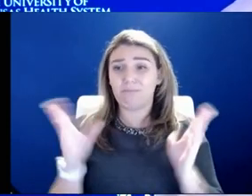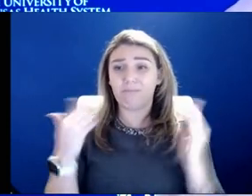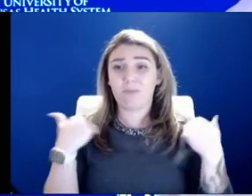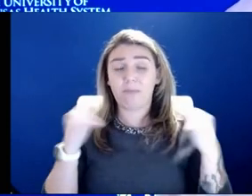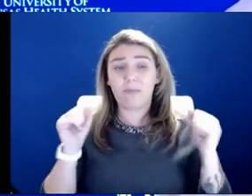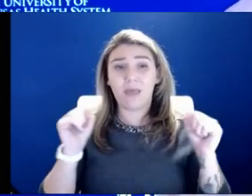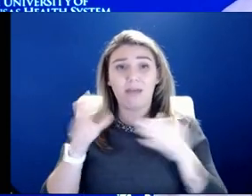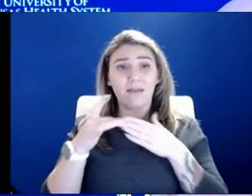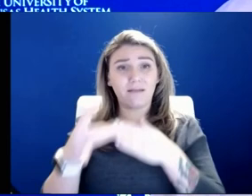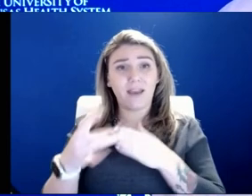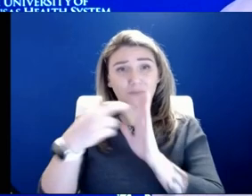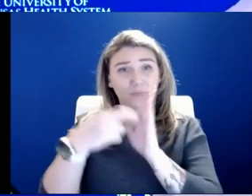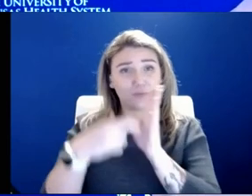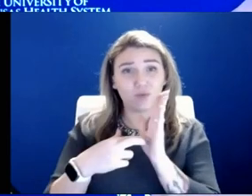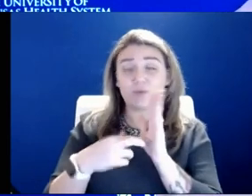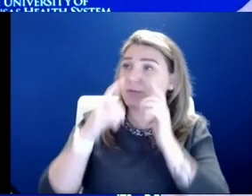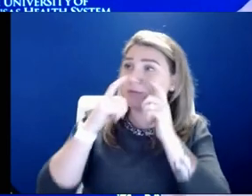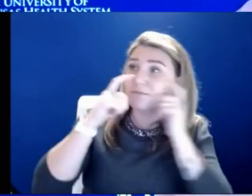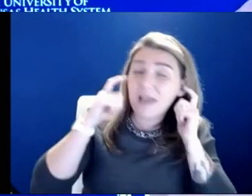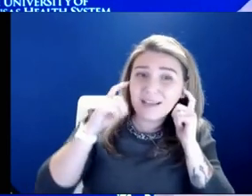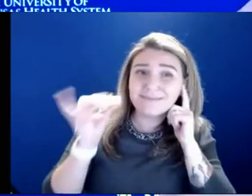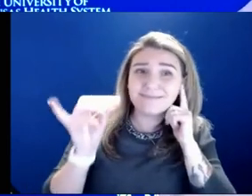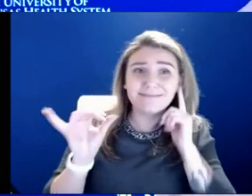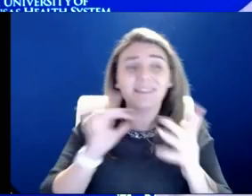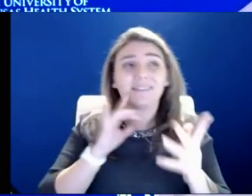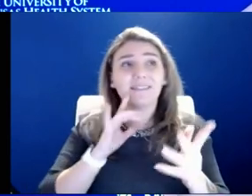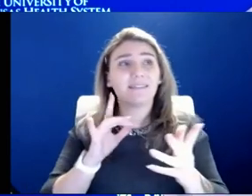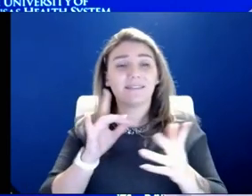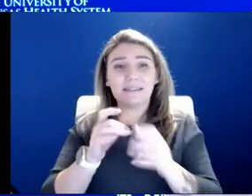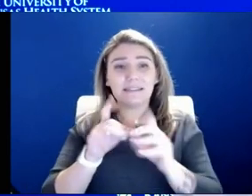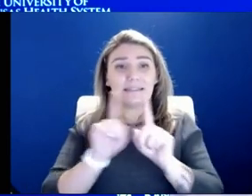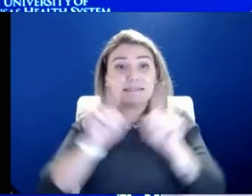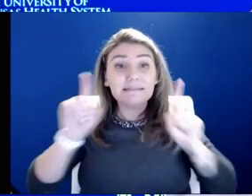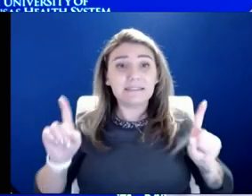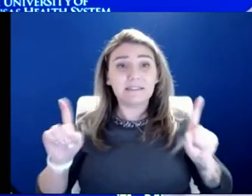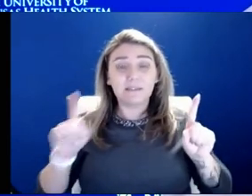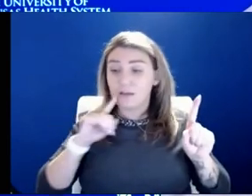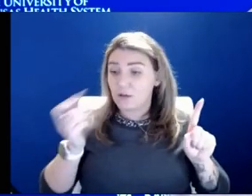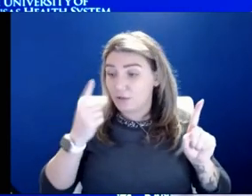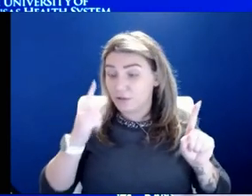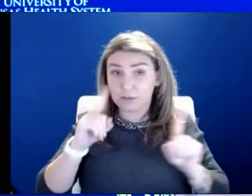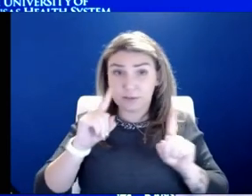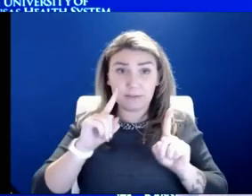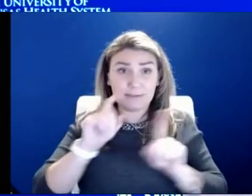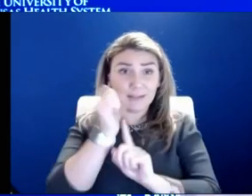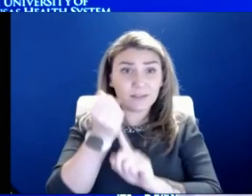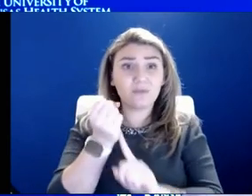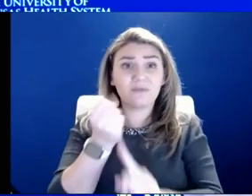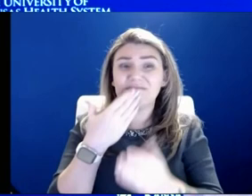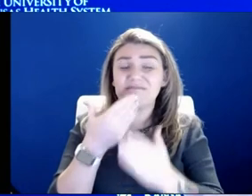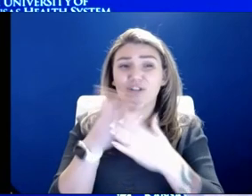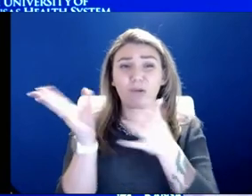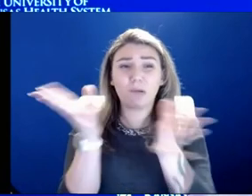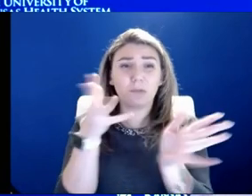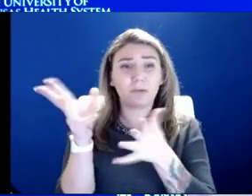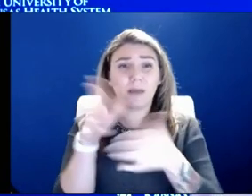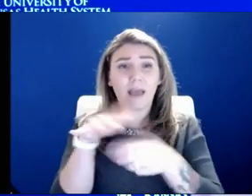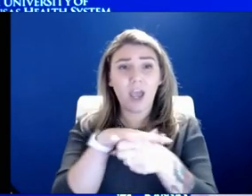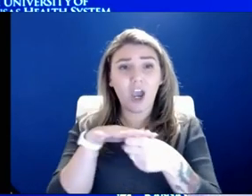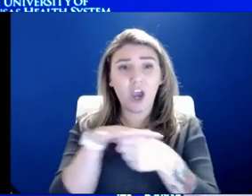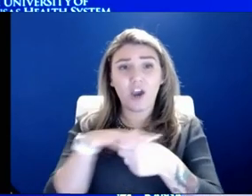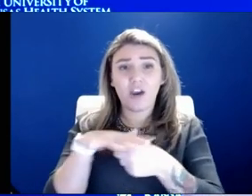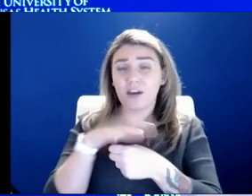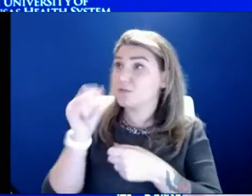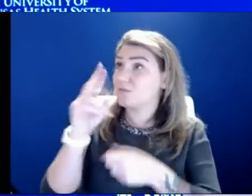such as masking, distancing, understanding those situations that you're in, trying to be in those good ventilated areas or outdoors, hand